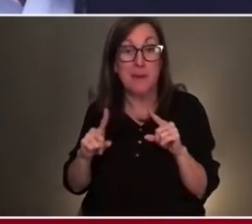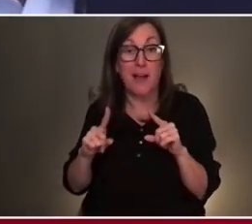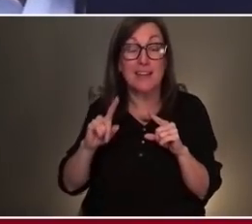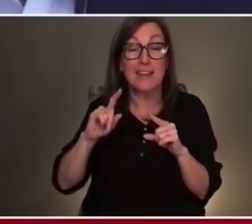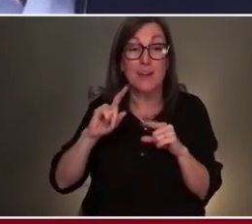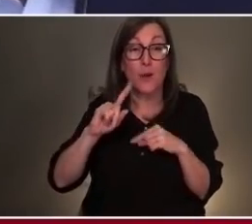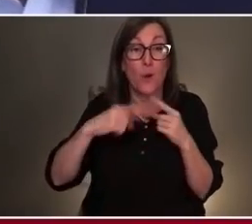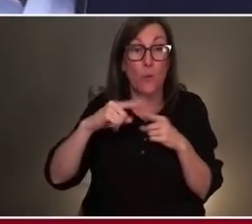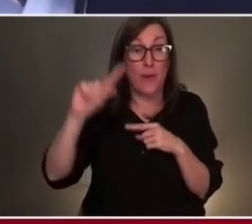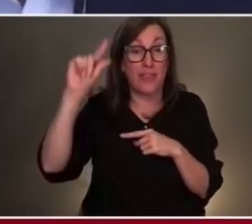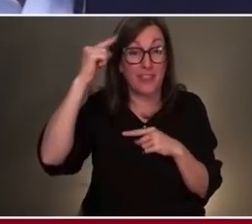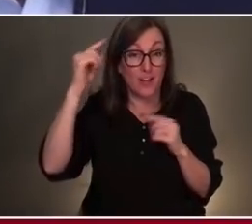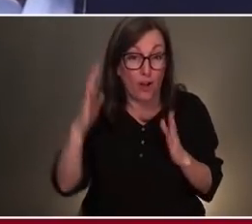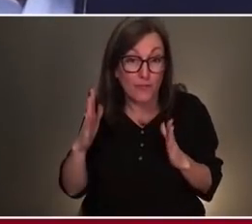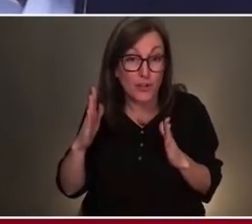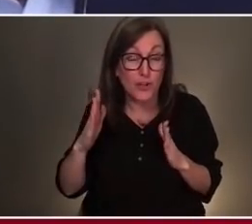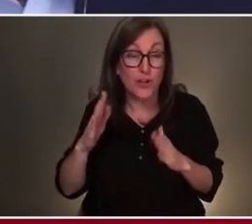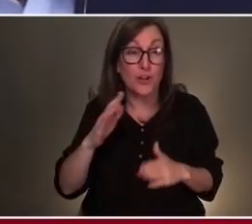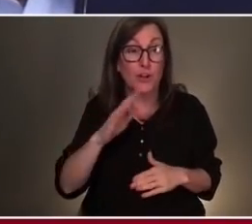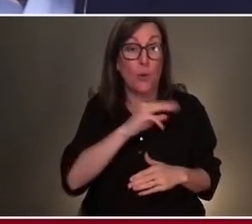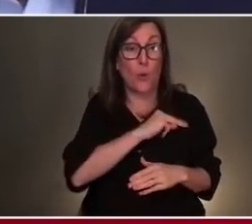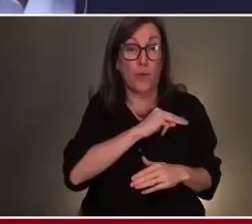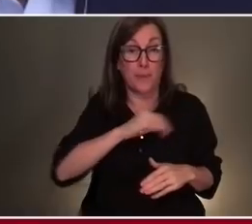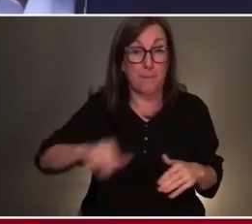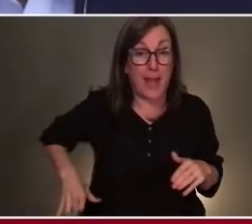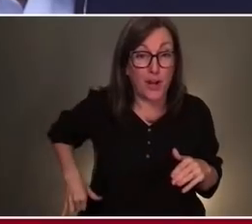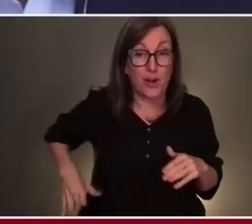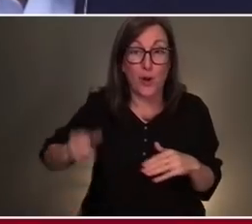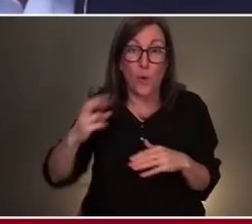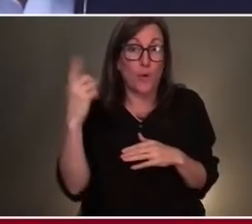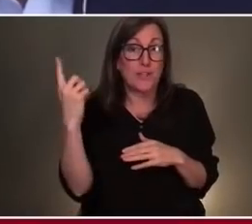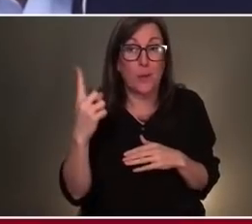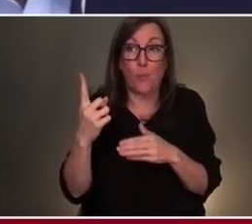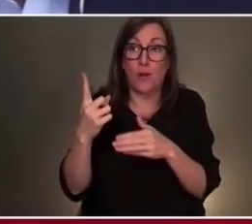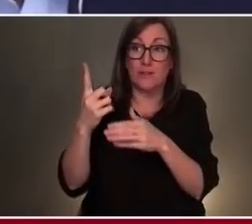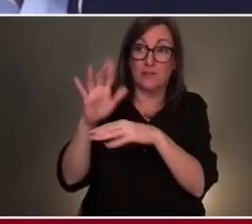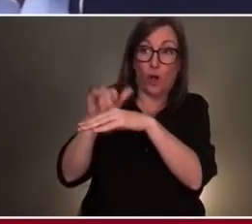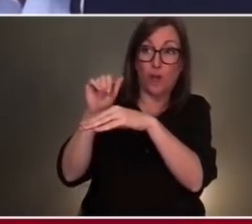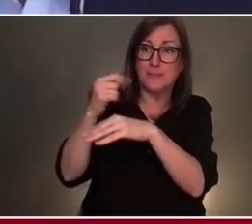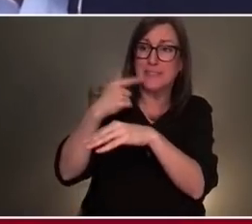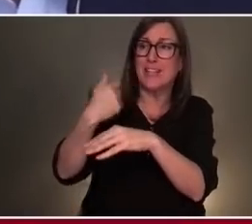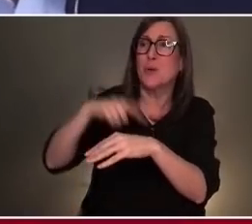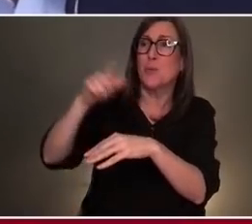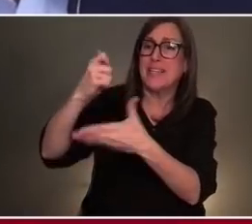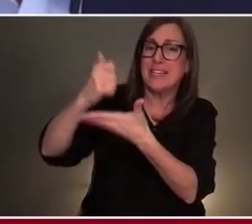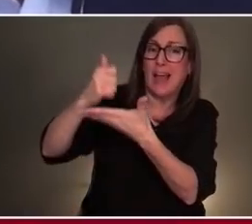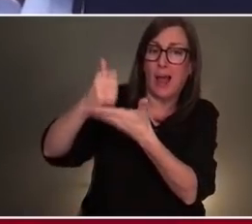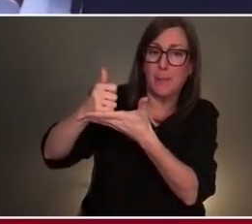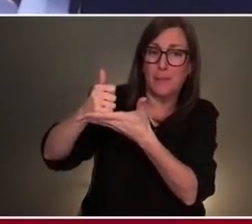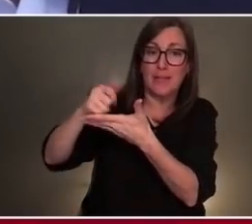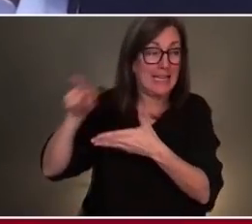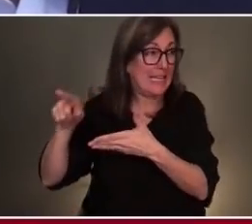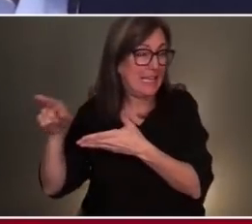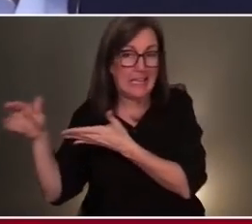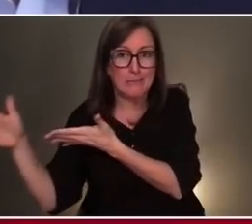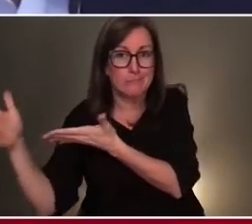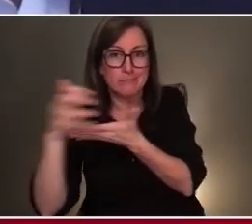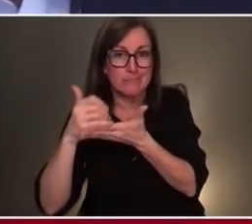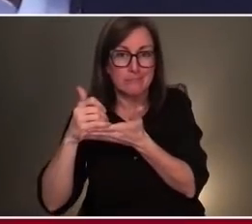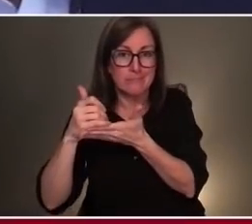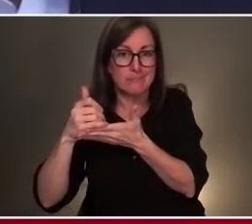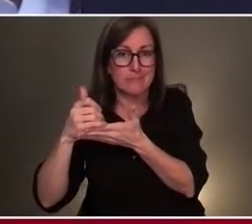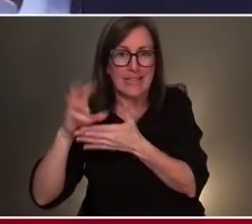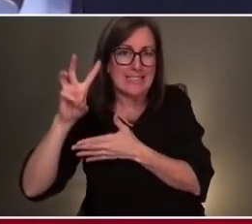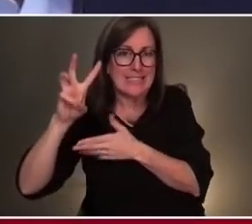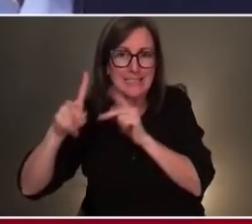or a mayor or someone and says, we need help, and he mobilizes half a dozen people overnight, quickly,